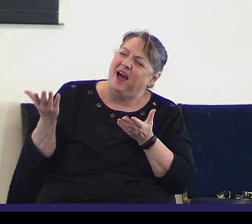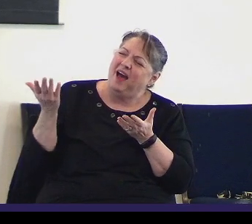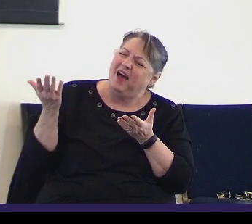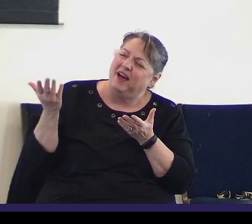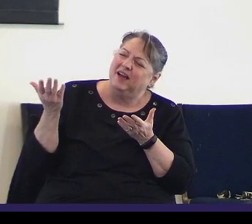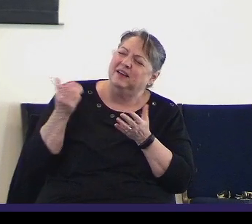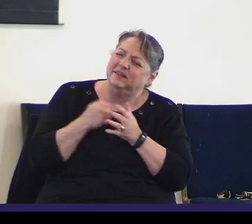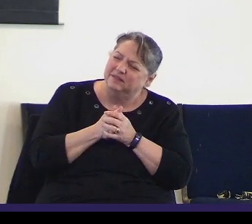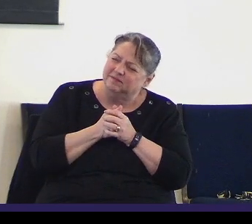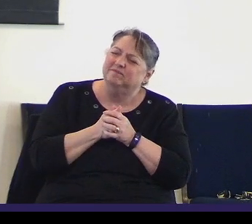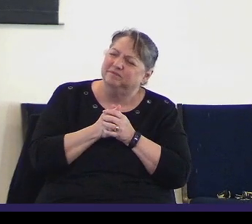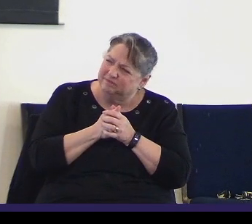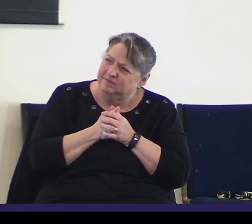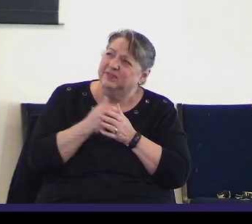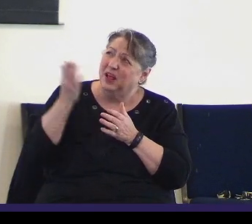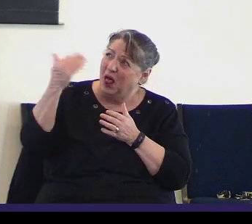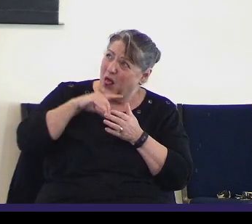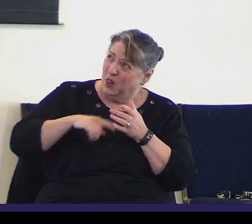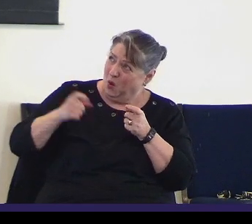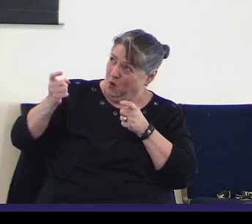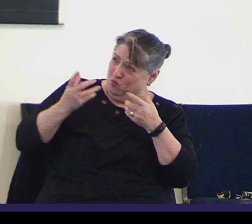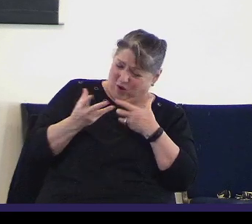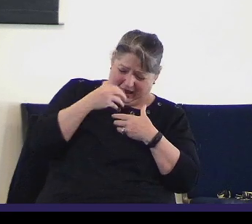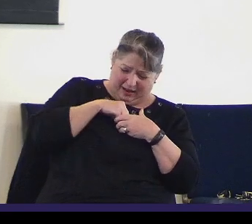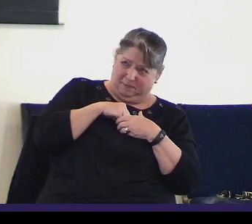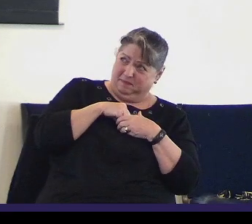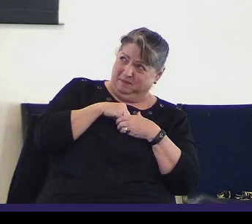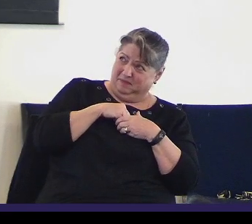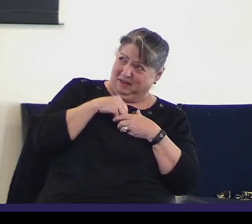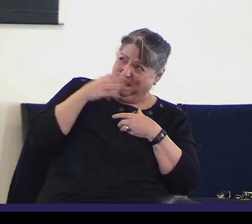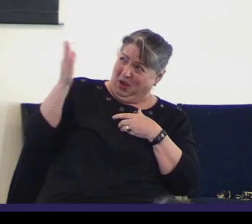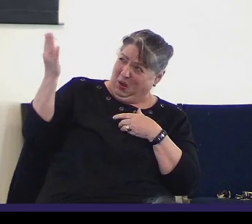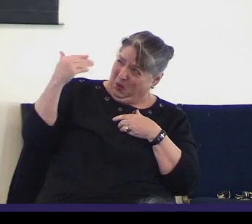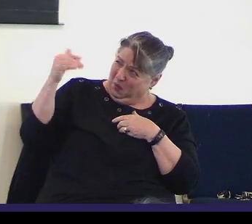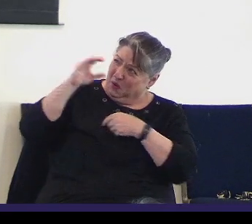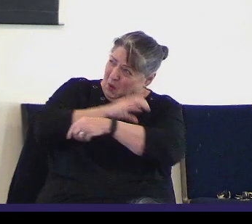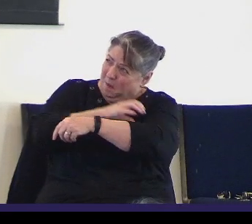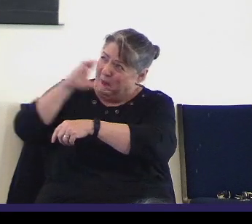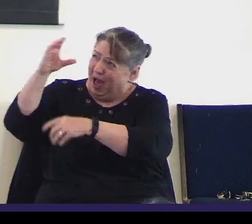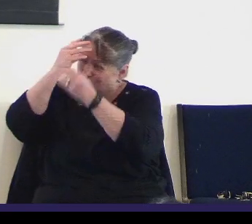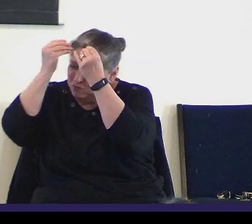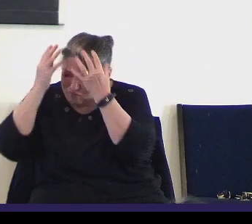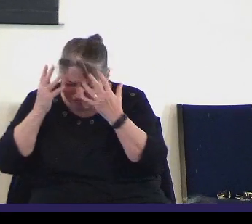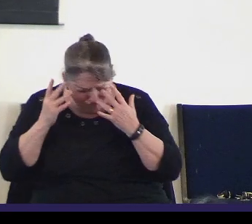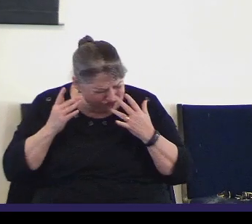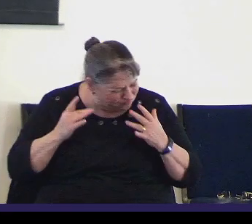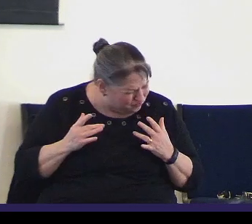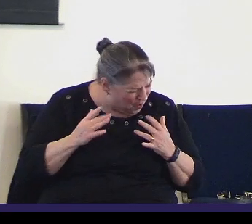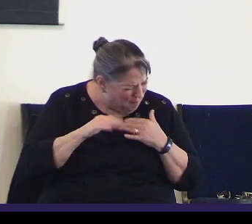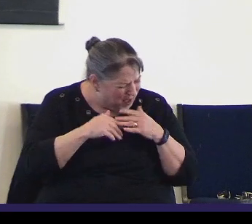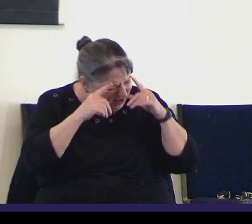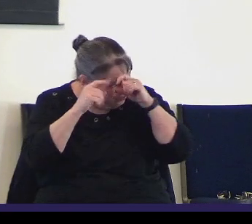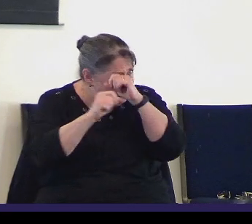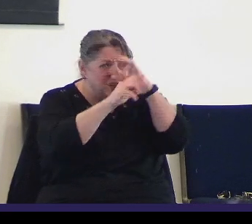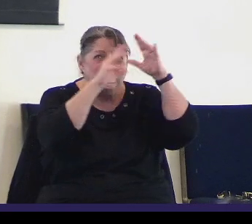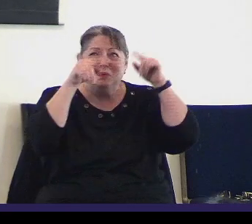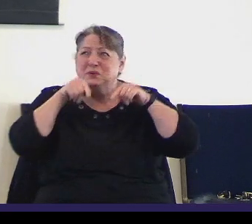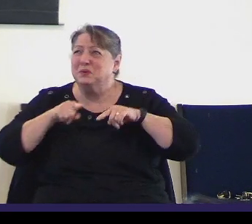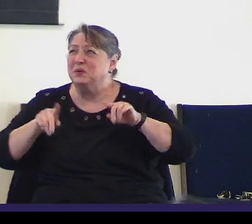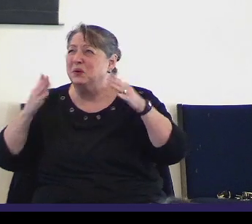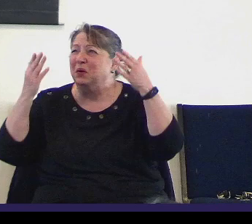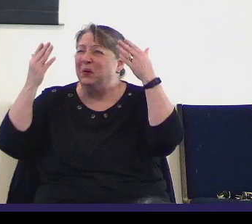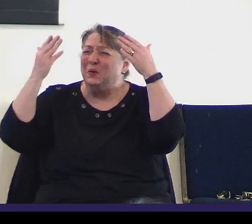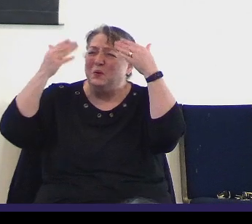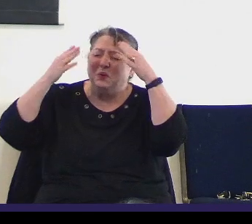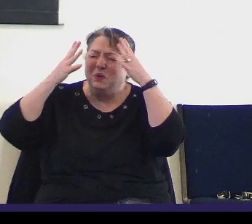Lord, reign in me, reign in me again. Over all my dreams,